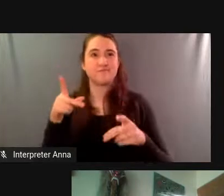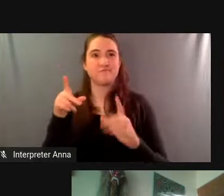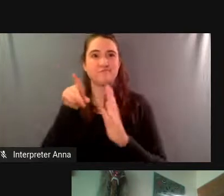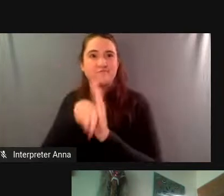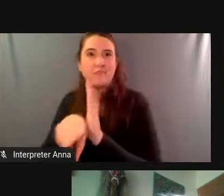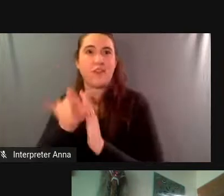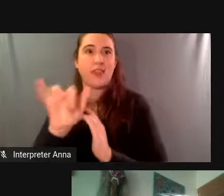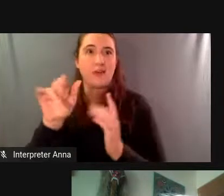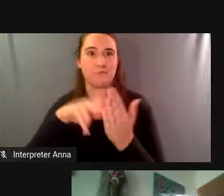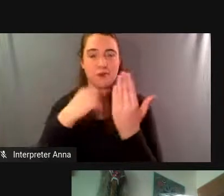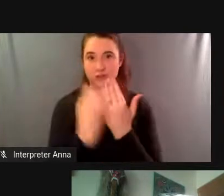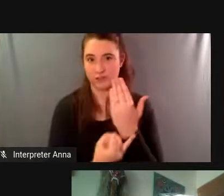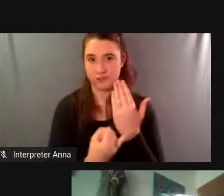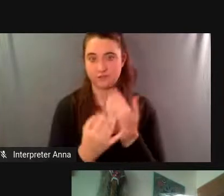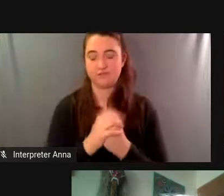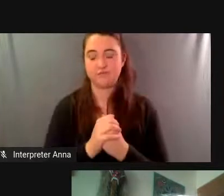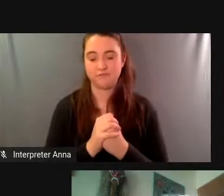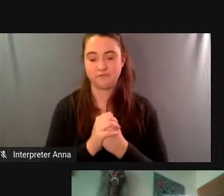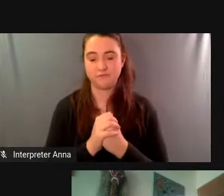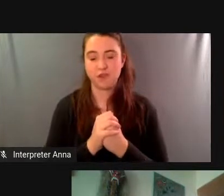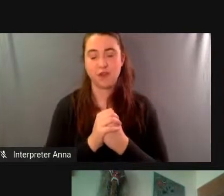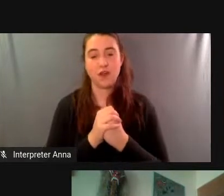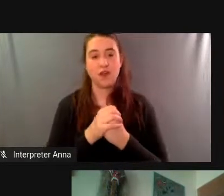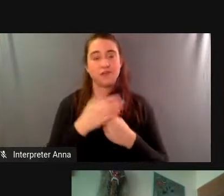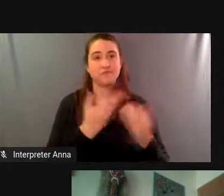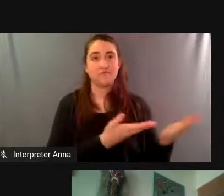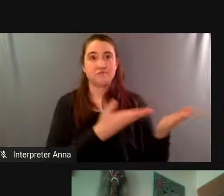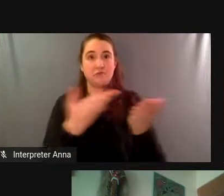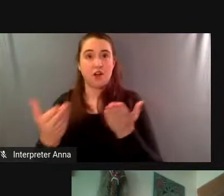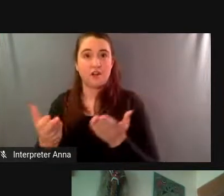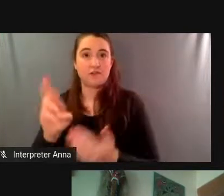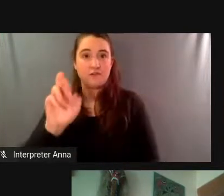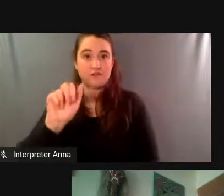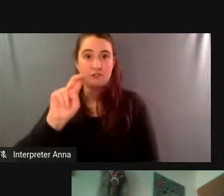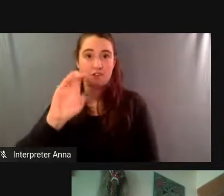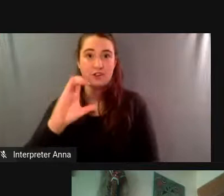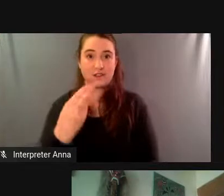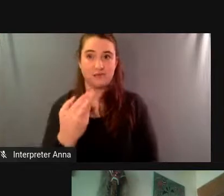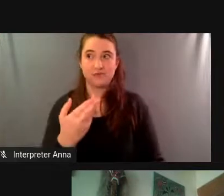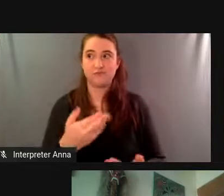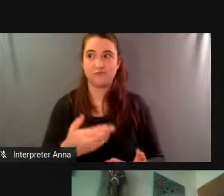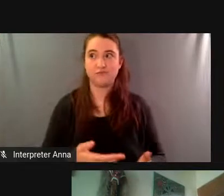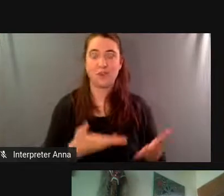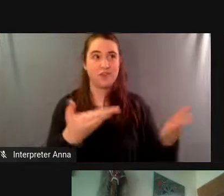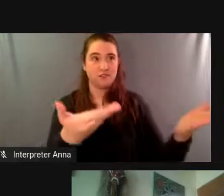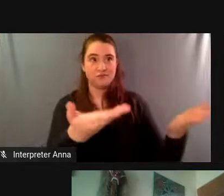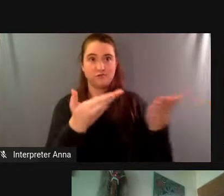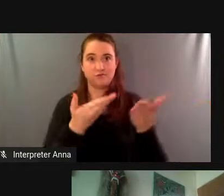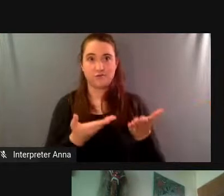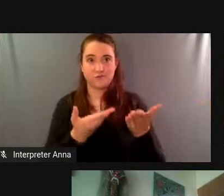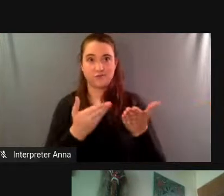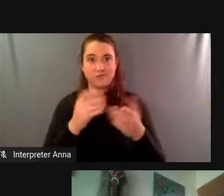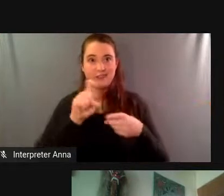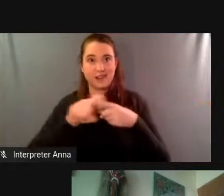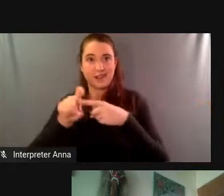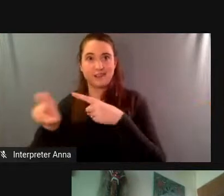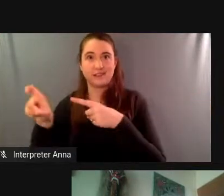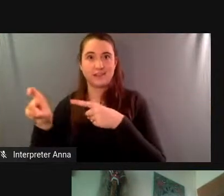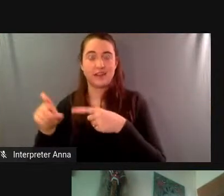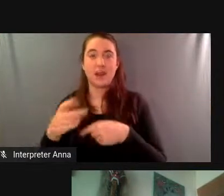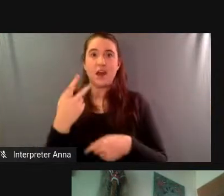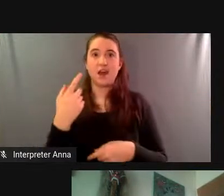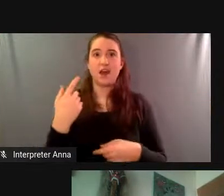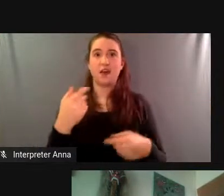and brought us to this closet and opened up this closet door and and inside were hundreds of tapes